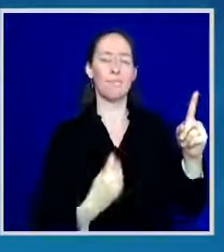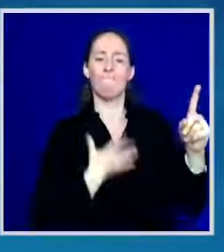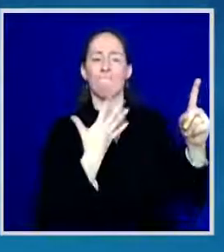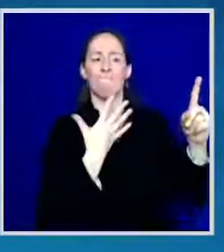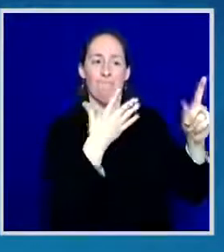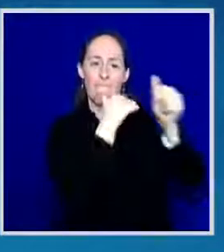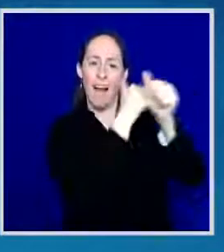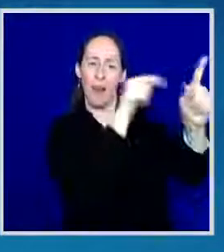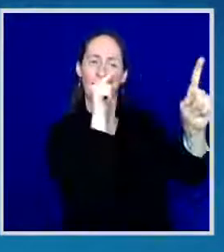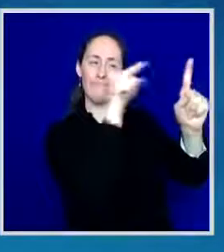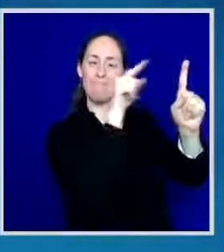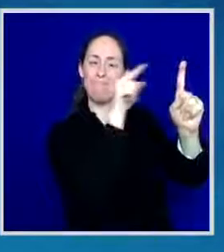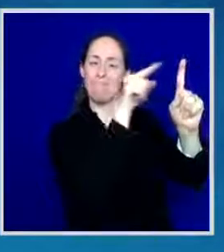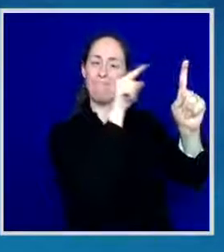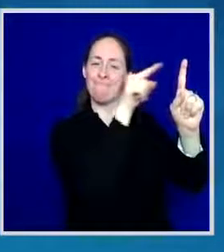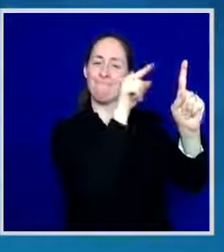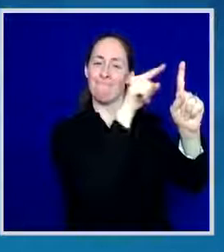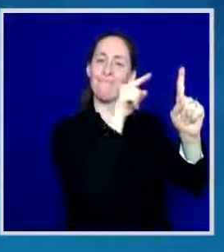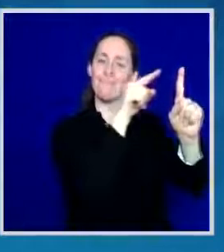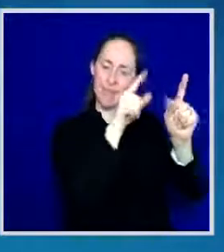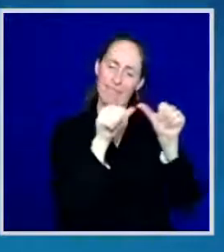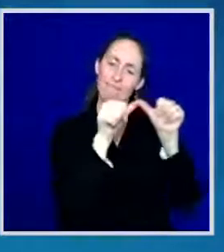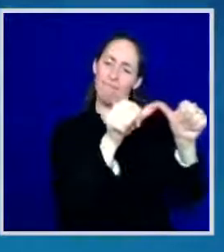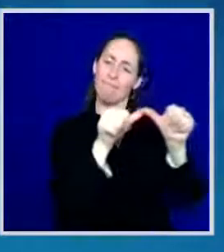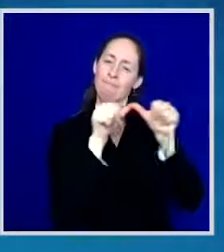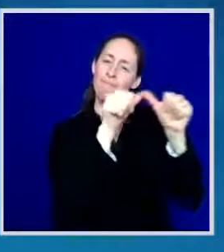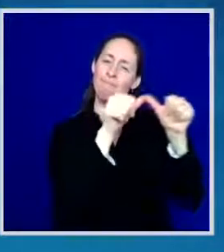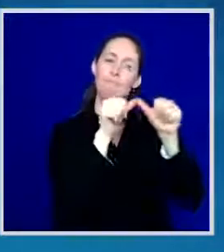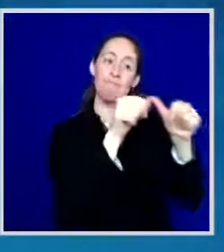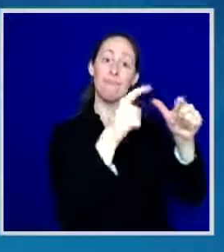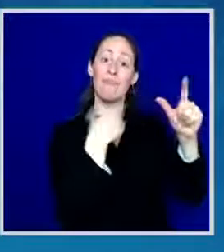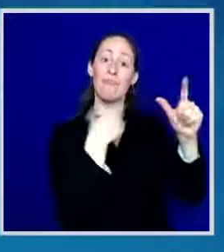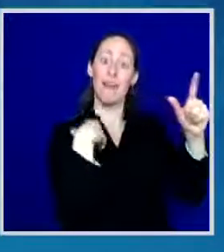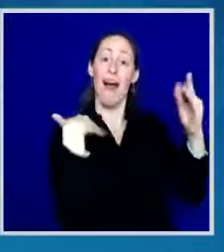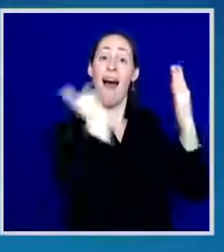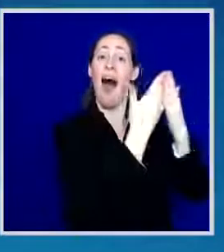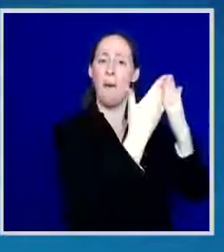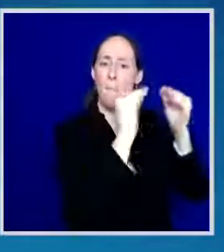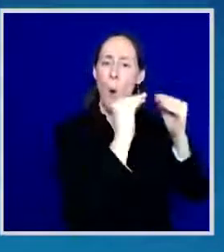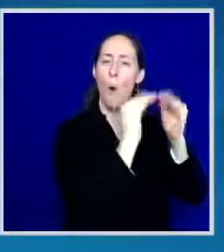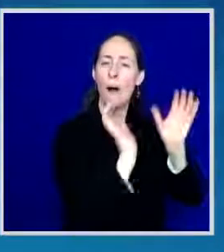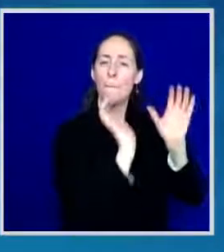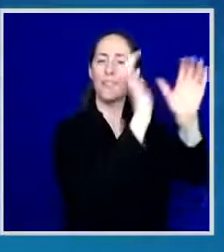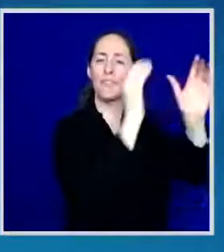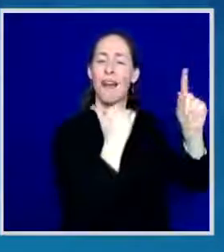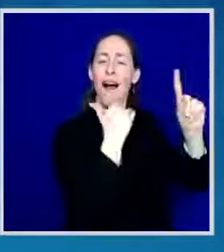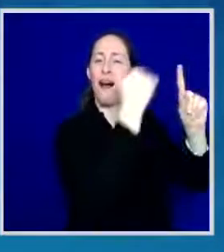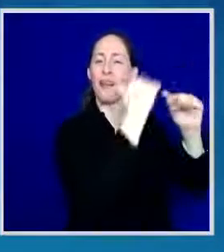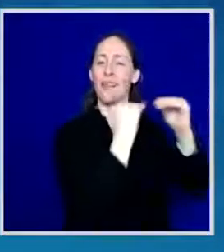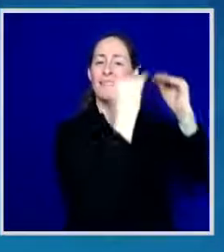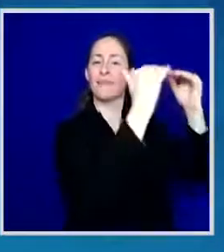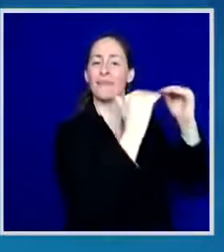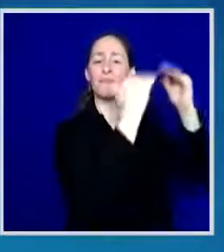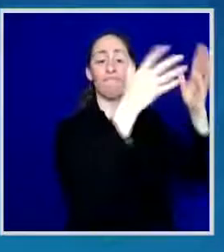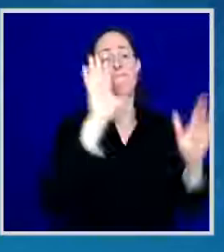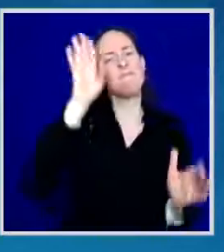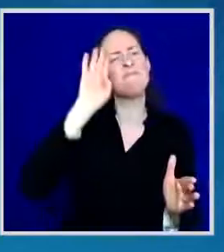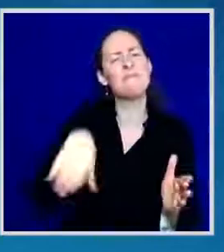keep reaching high, even when we know it may be difficult, especially